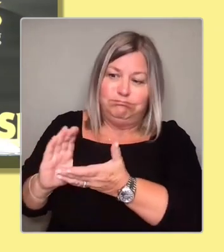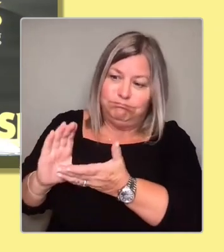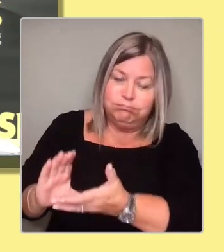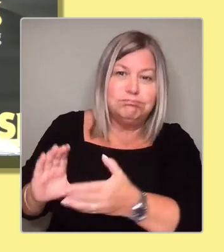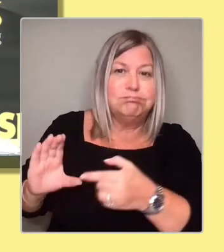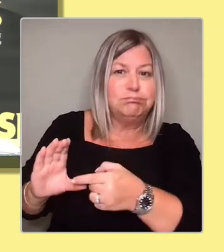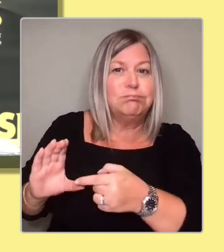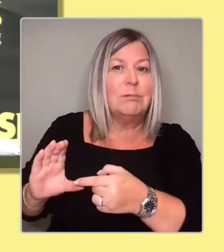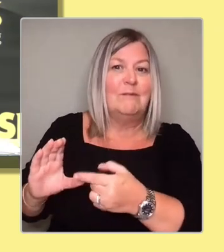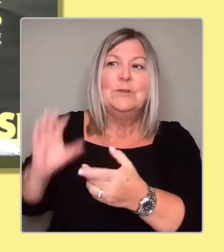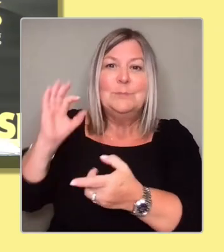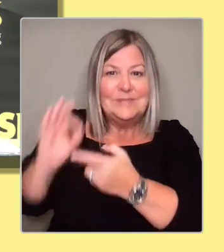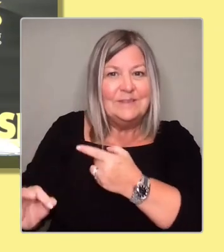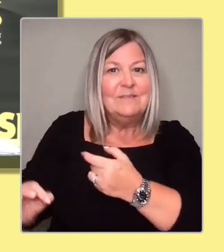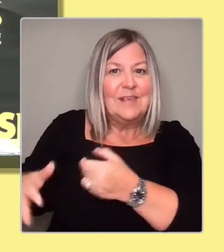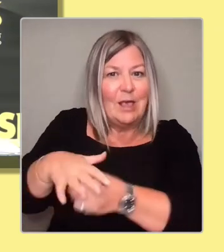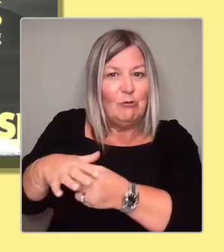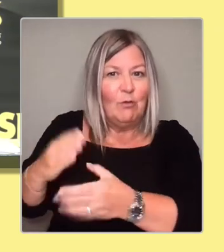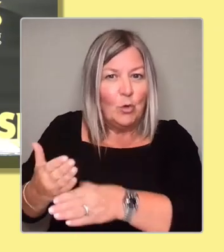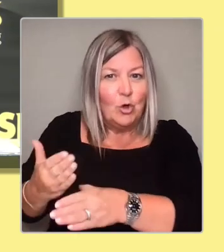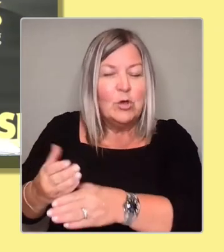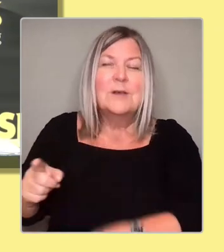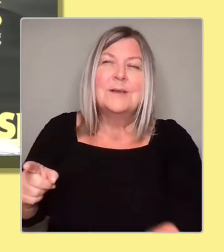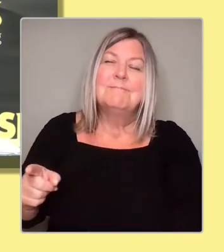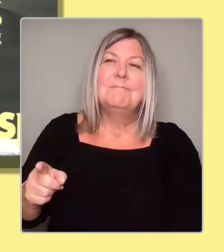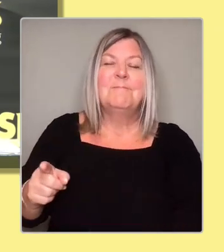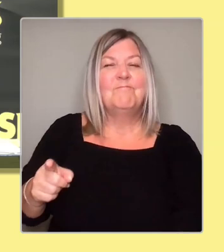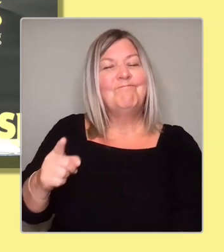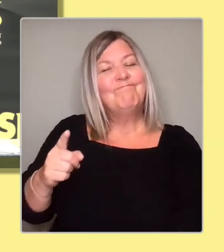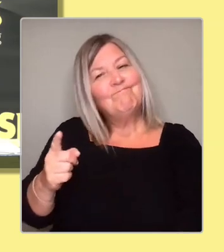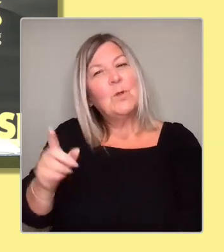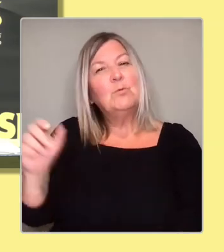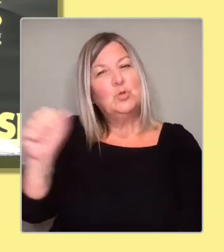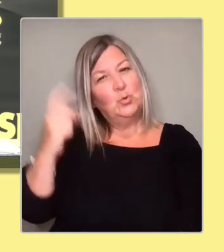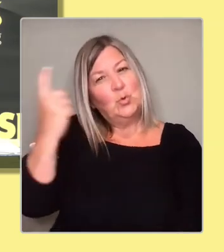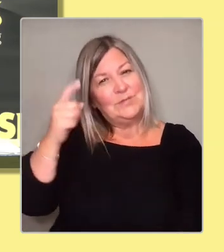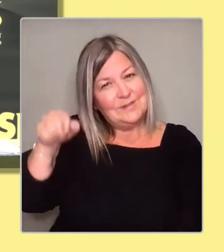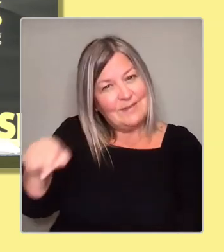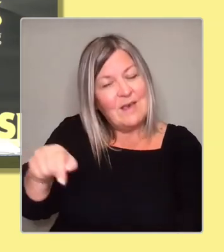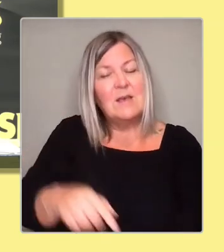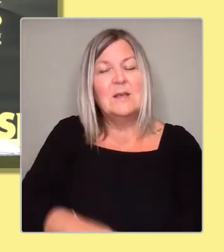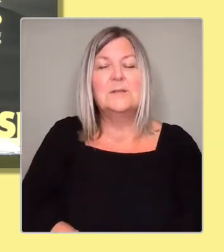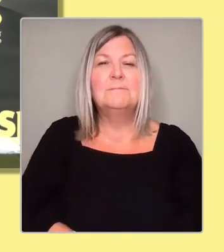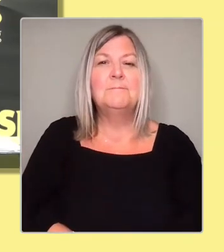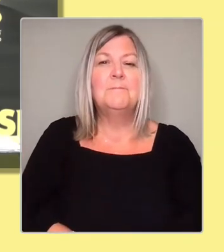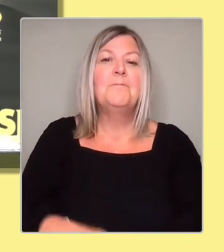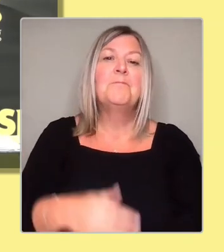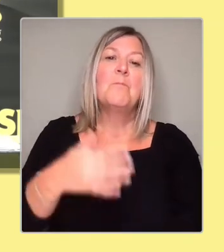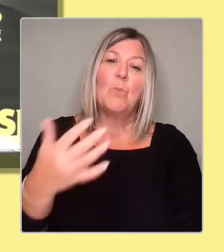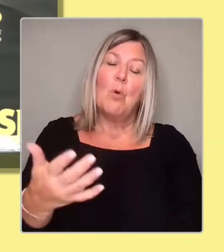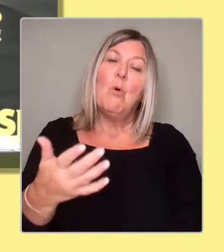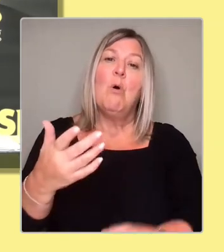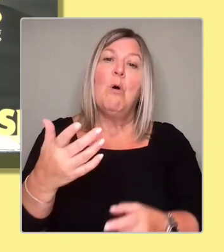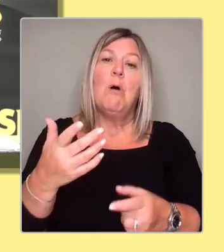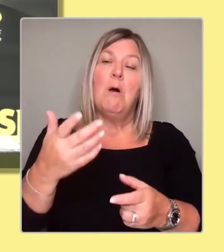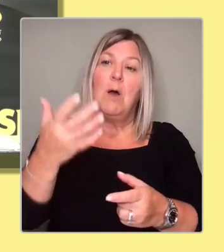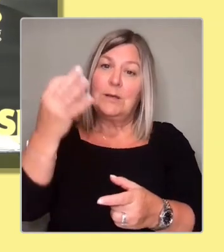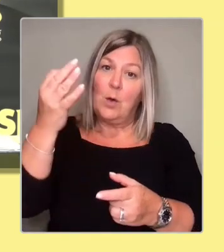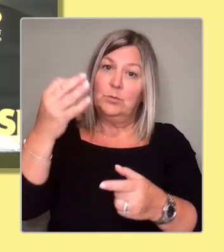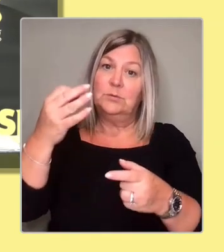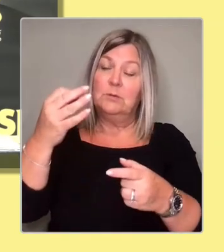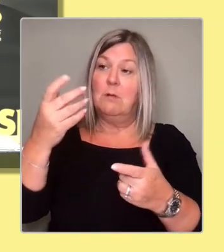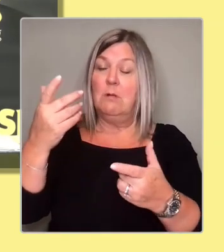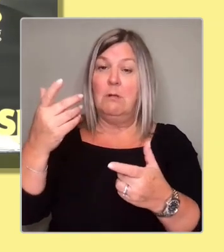I am suggesting as well that we bring our council leaders to political cabinet. You know, that way we can make sure that we are keeping this dialogue